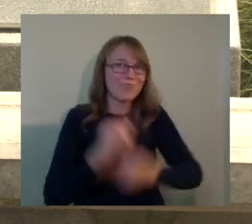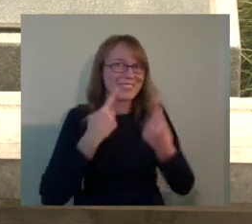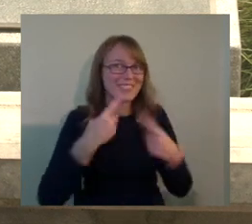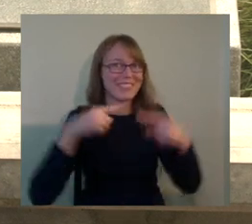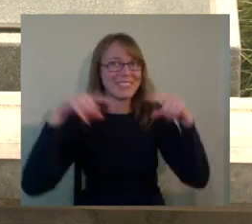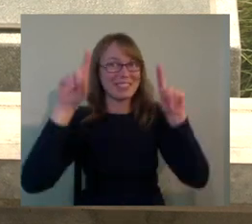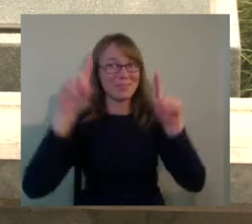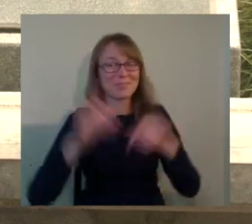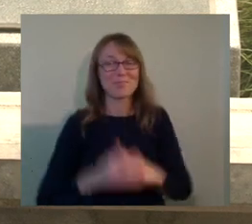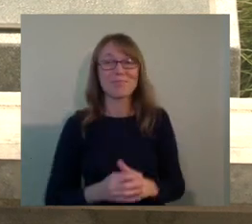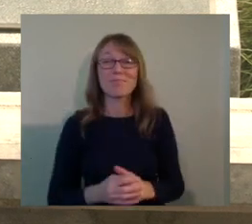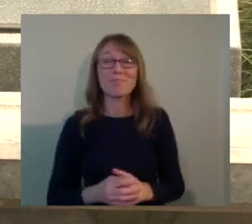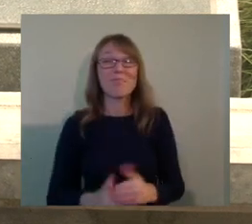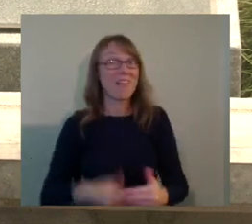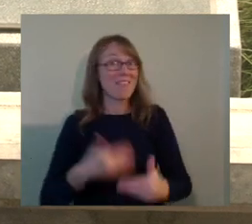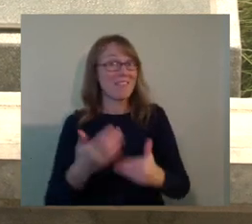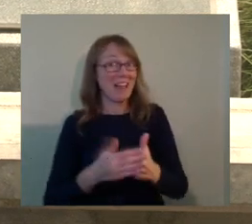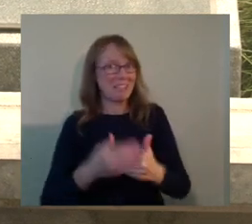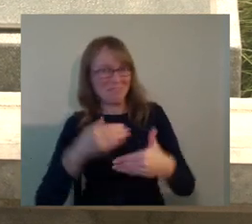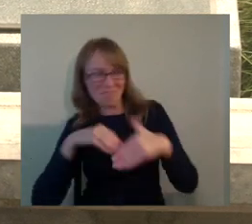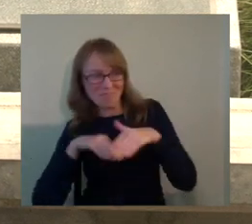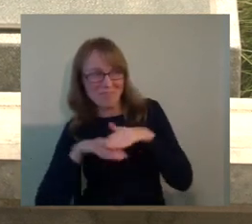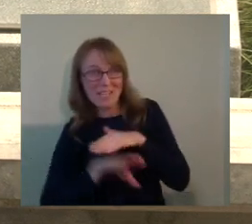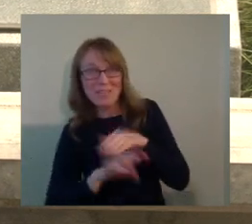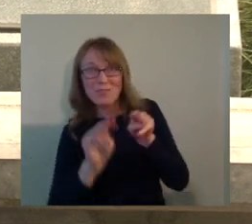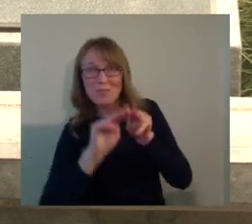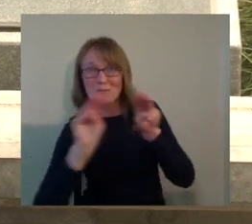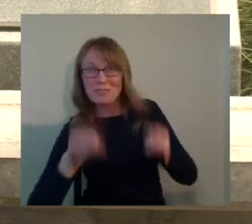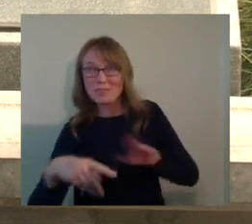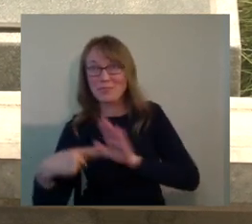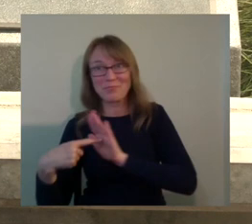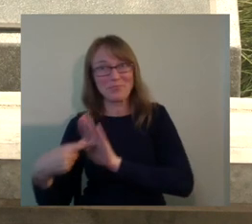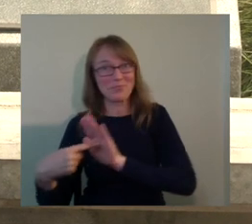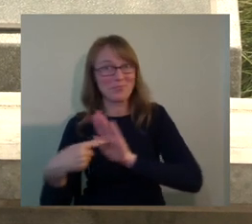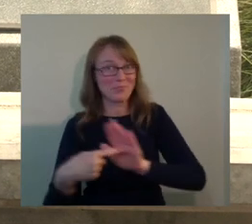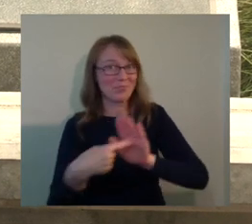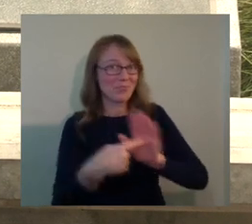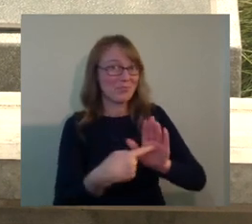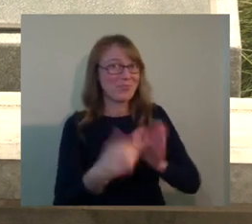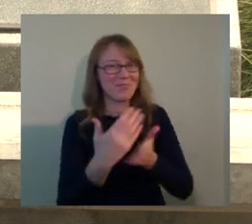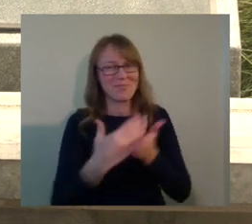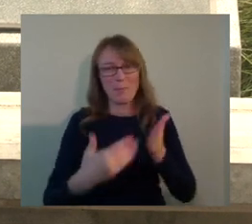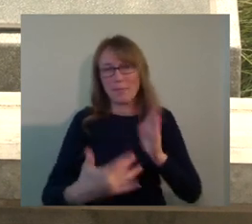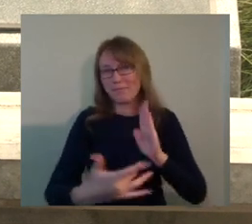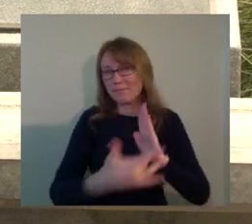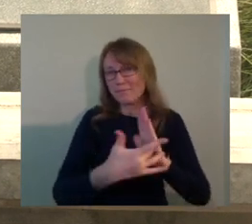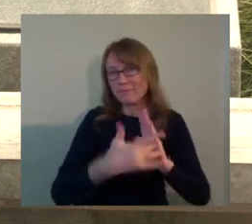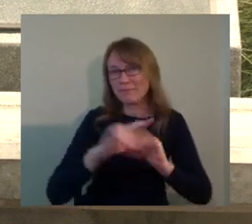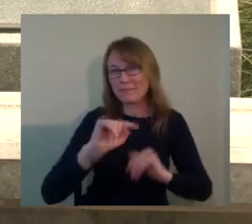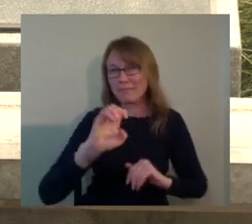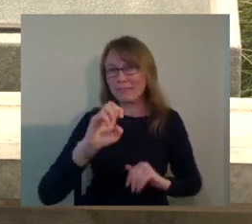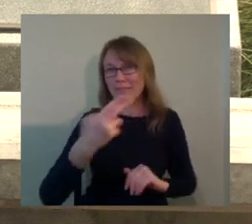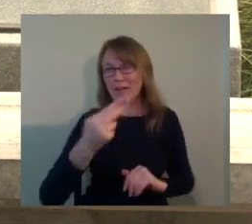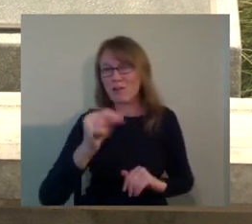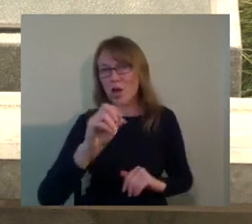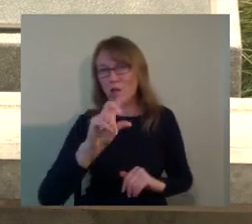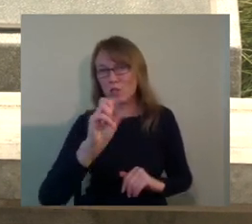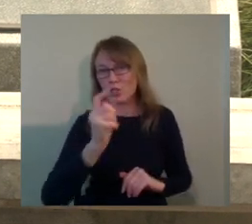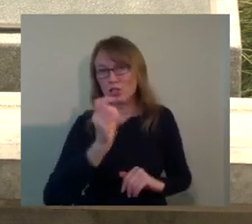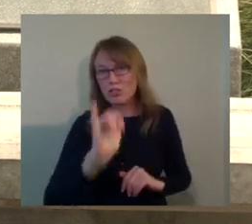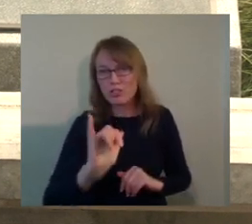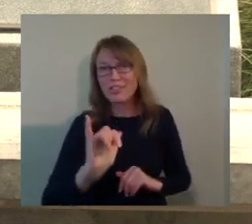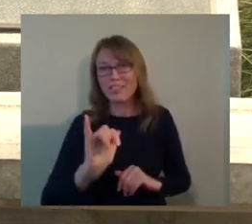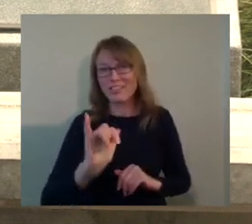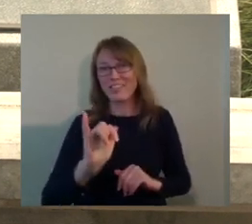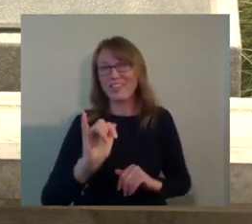some folks, uh, an example of the use of some of the, uh, technologies that we've introduced to make the